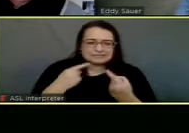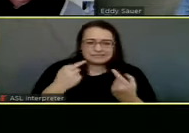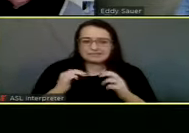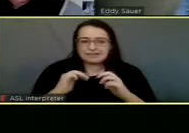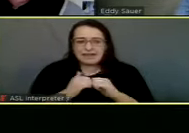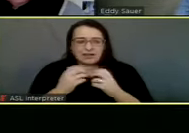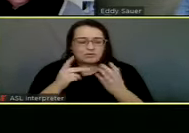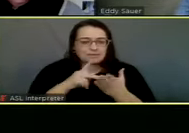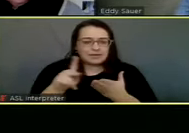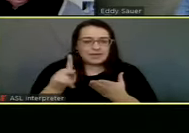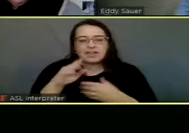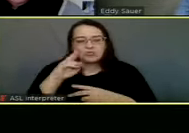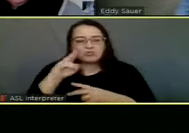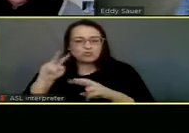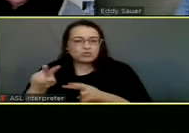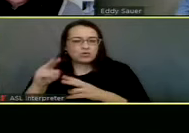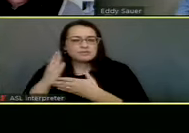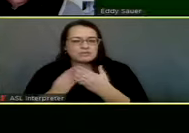service.